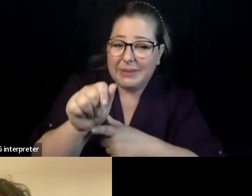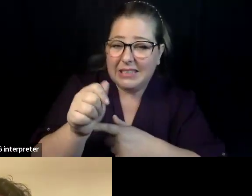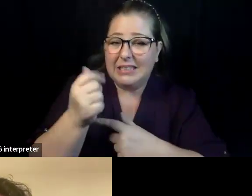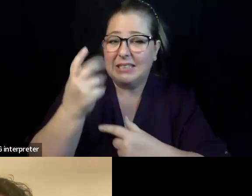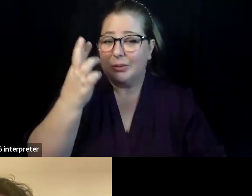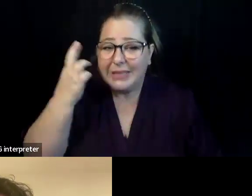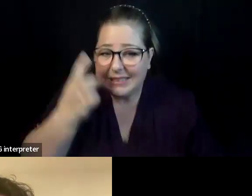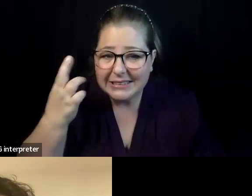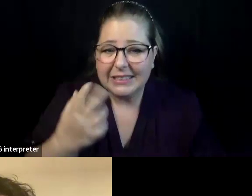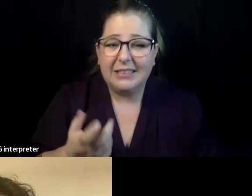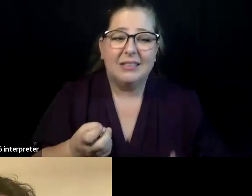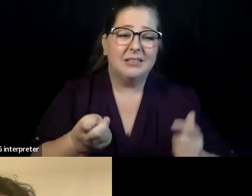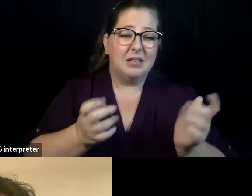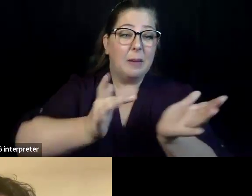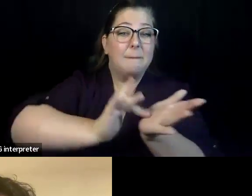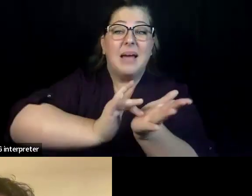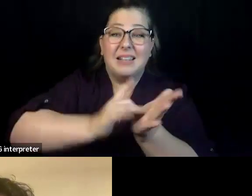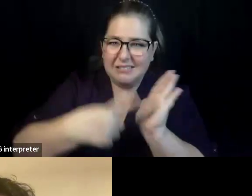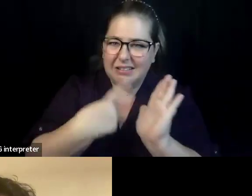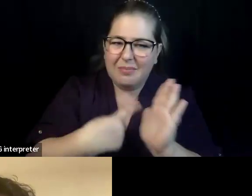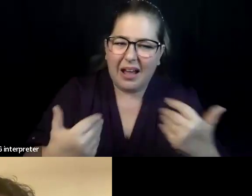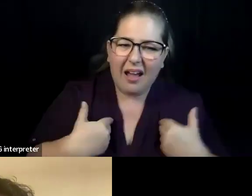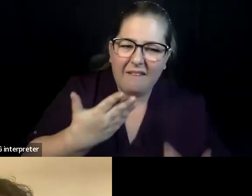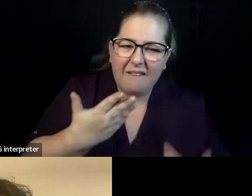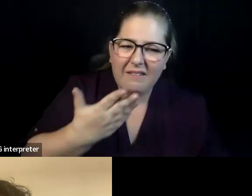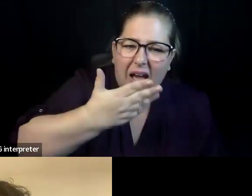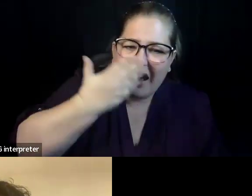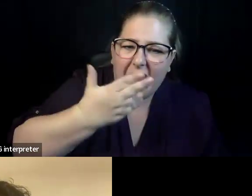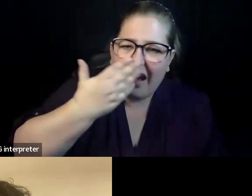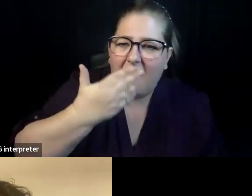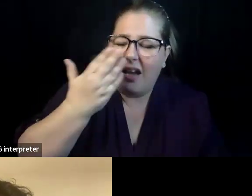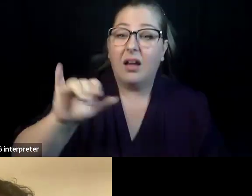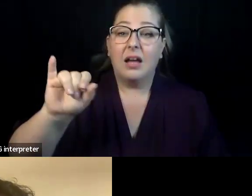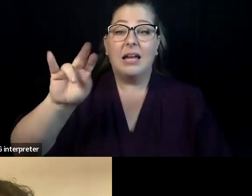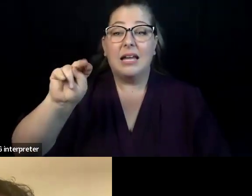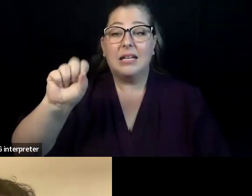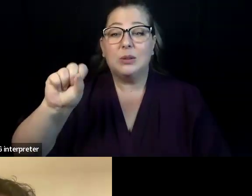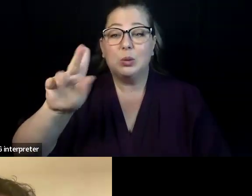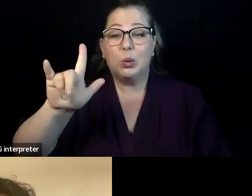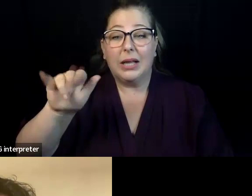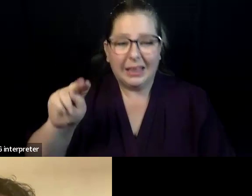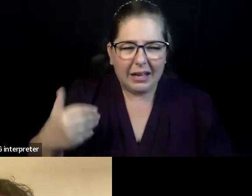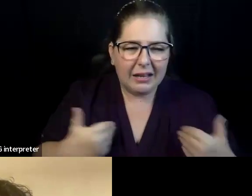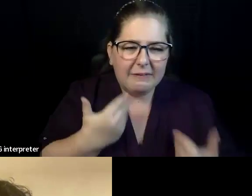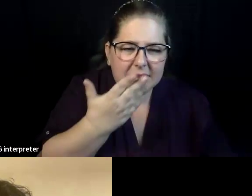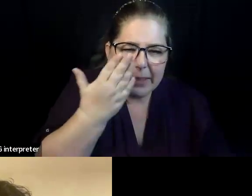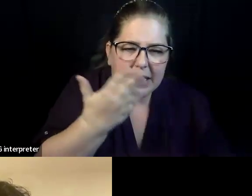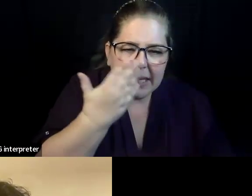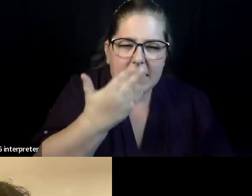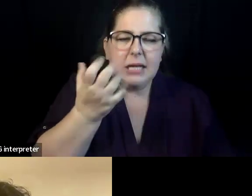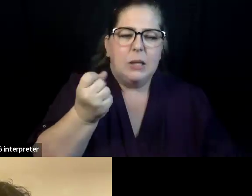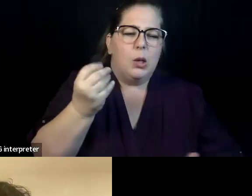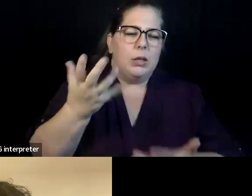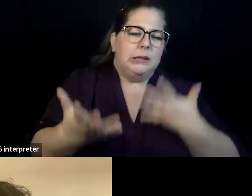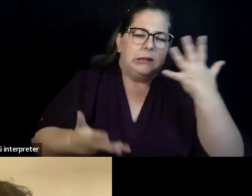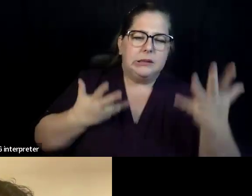side rooms and trying to, to think through like what that will look like. So that again, that, uh, it,